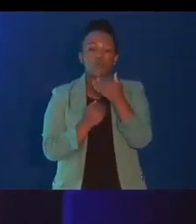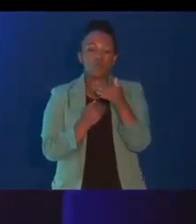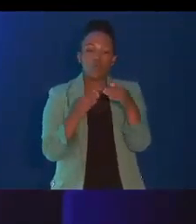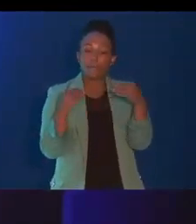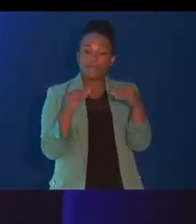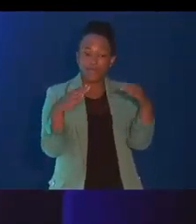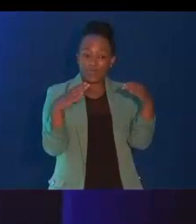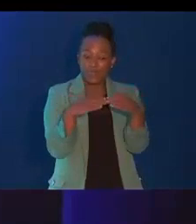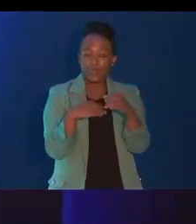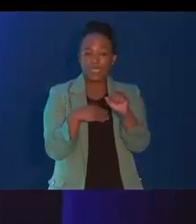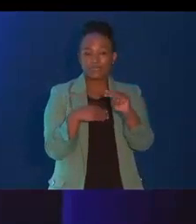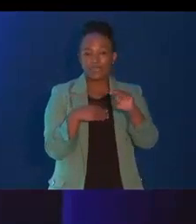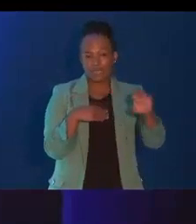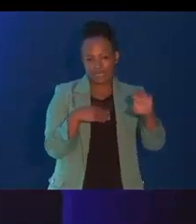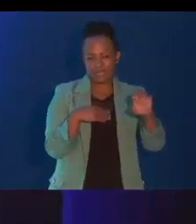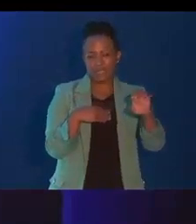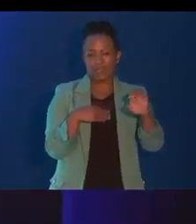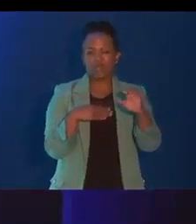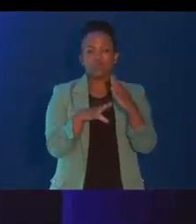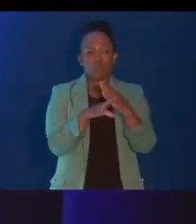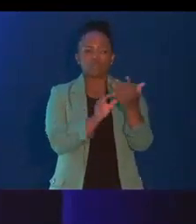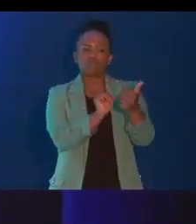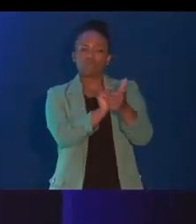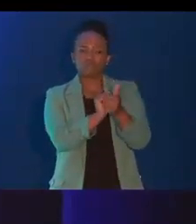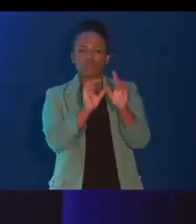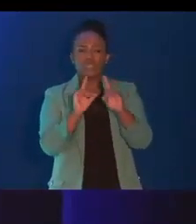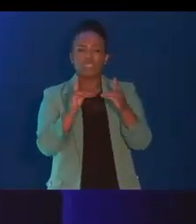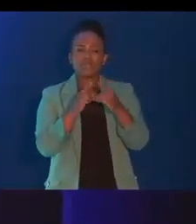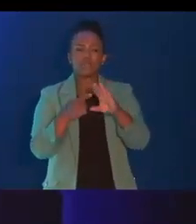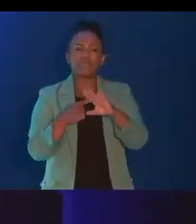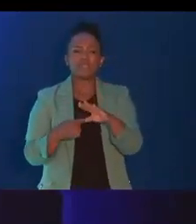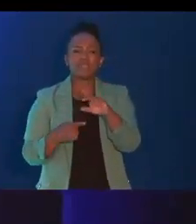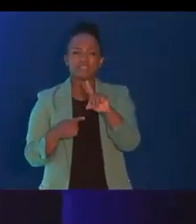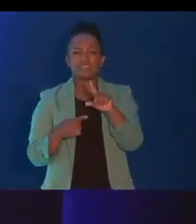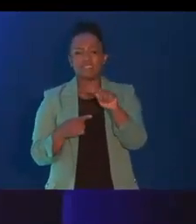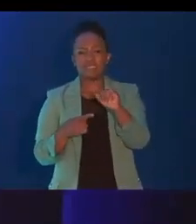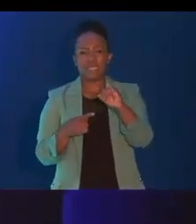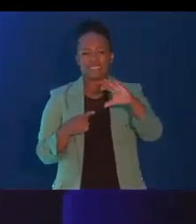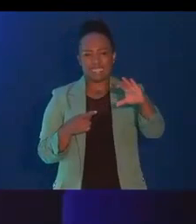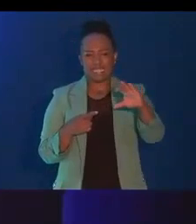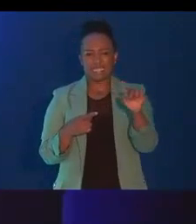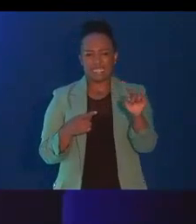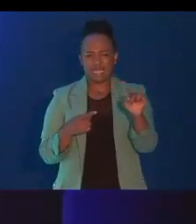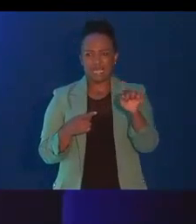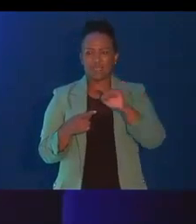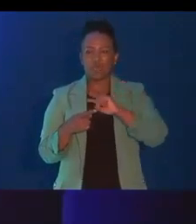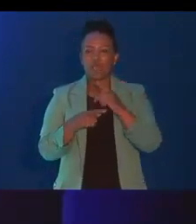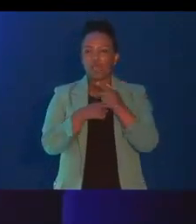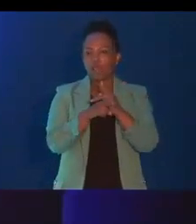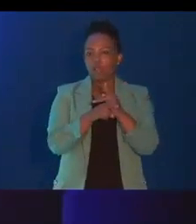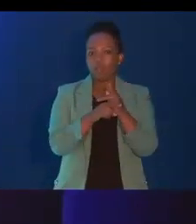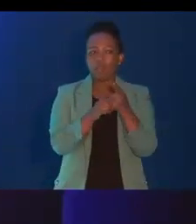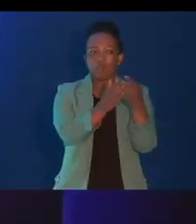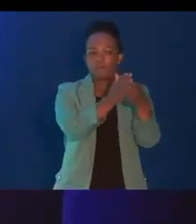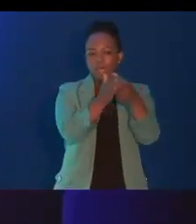We have worked closely with the Department of Trade, Industry and Competition to designate certain products for local